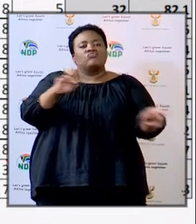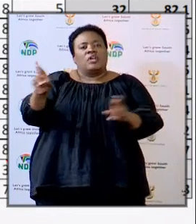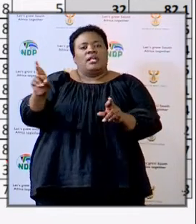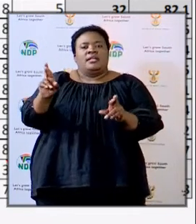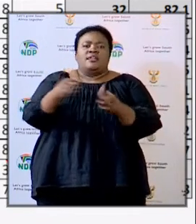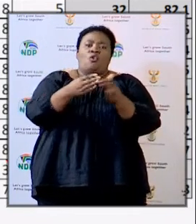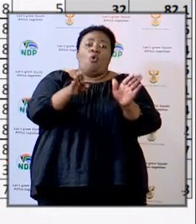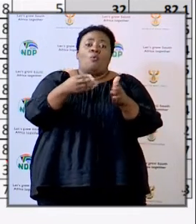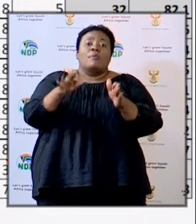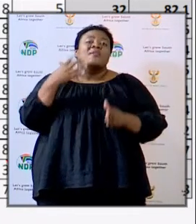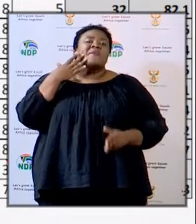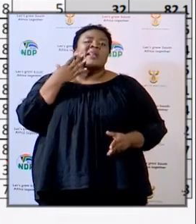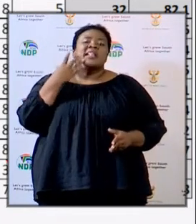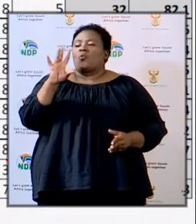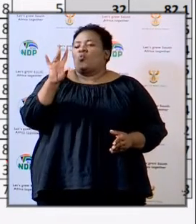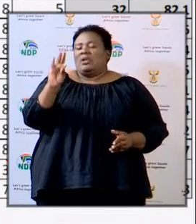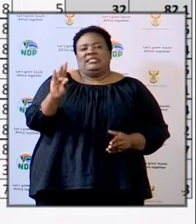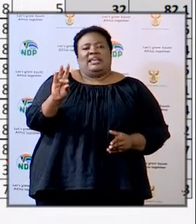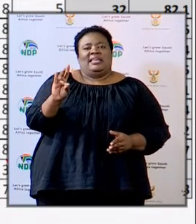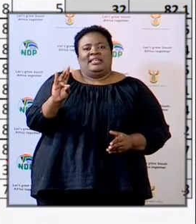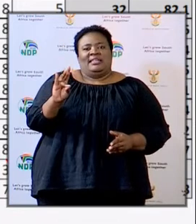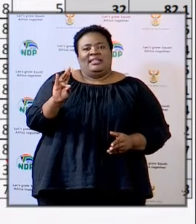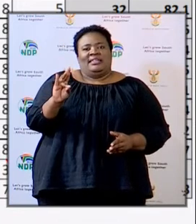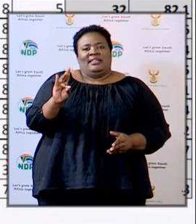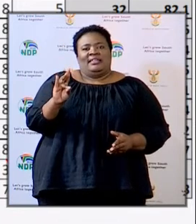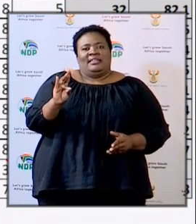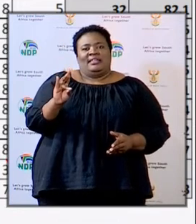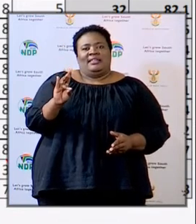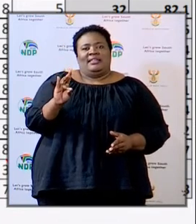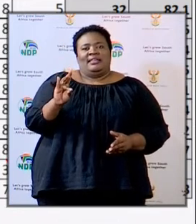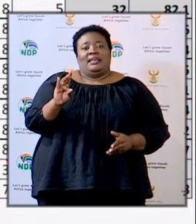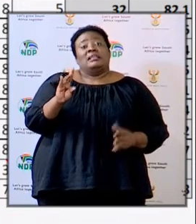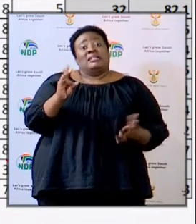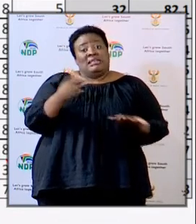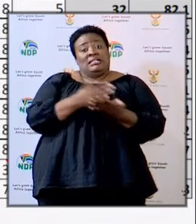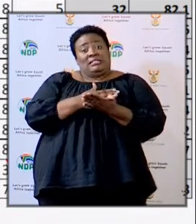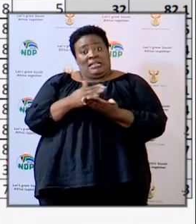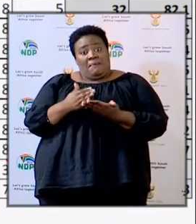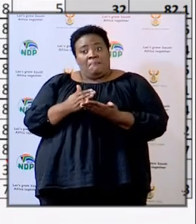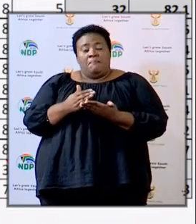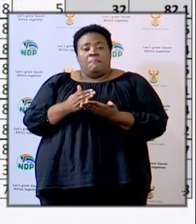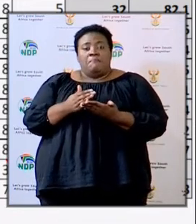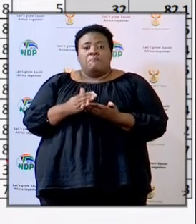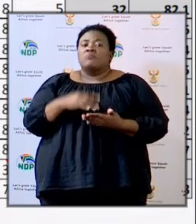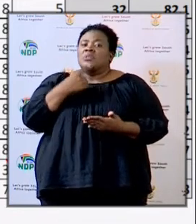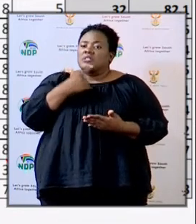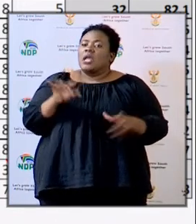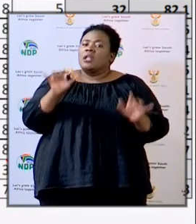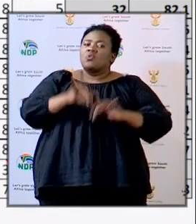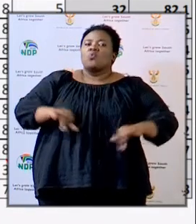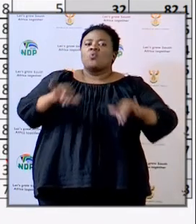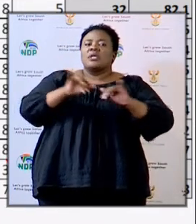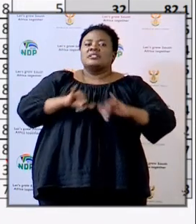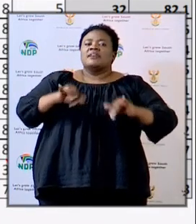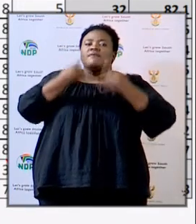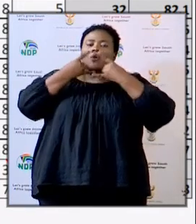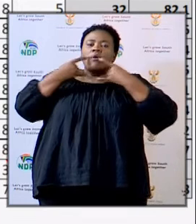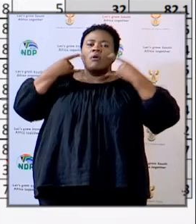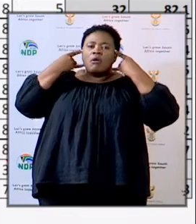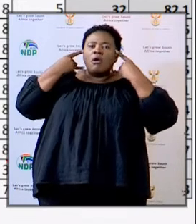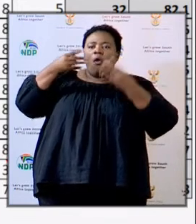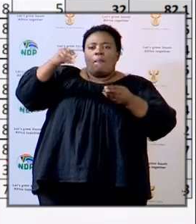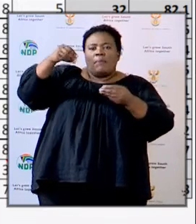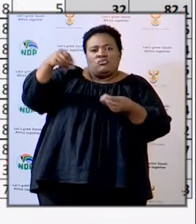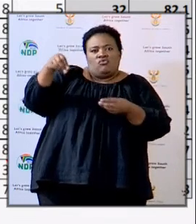ready to reopen. That was Wednesday. And, in fact, some of them indicated that they were waiting for cloth masks,